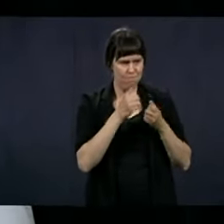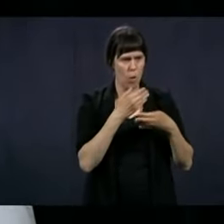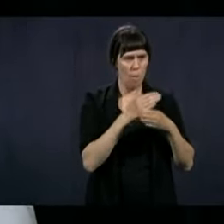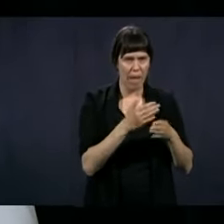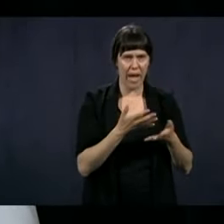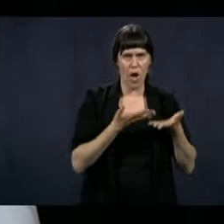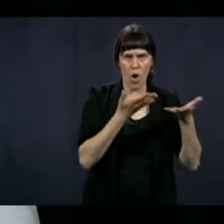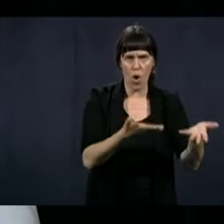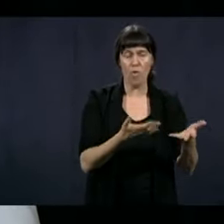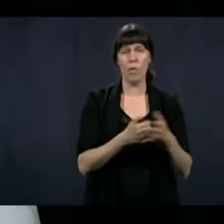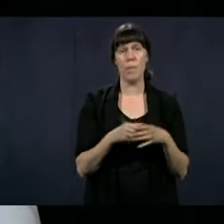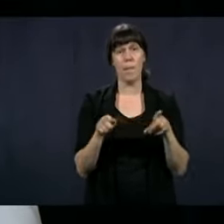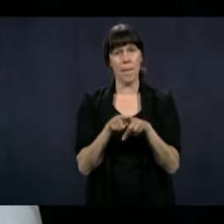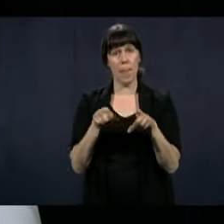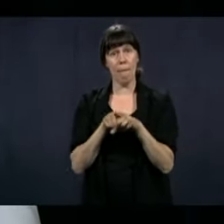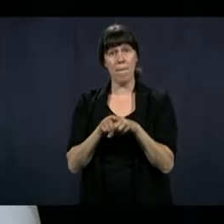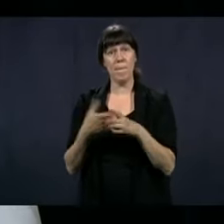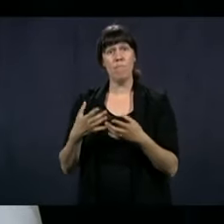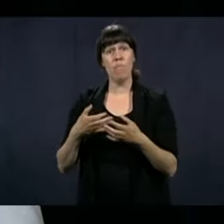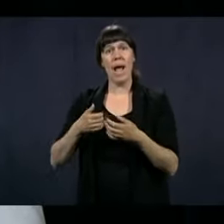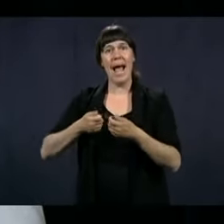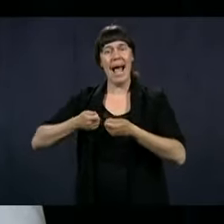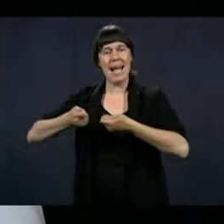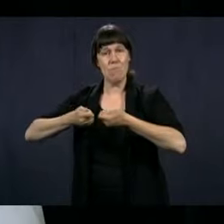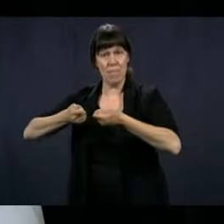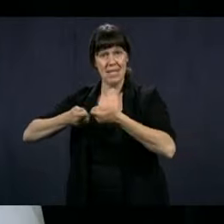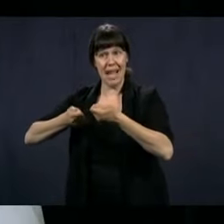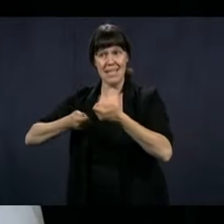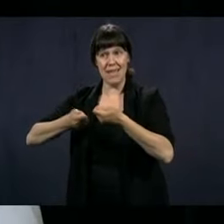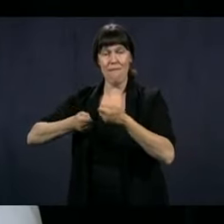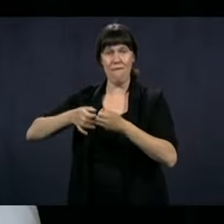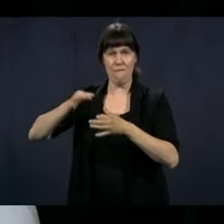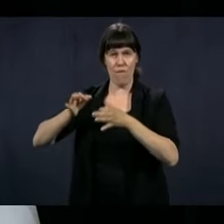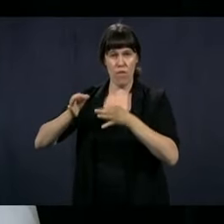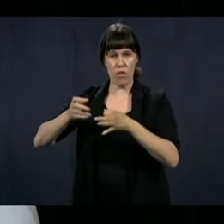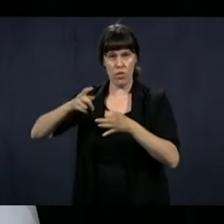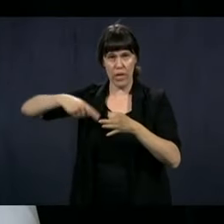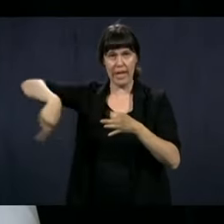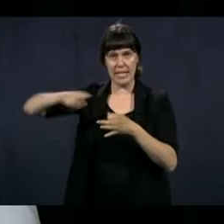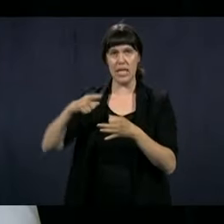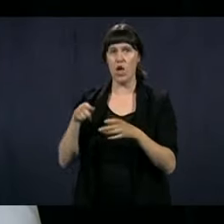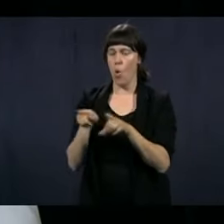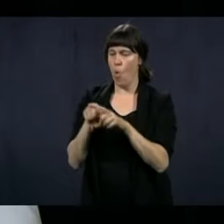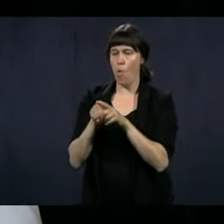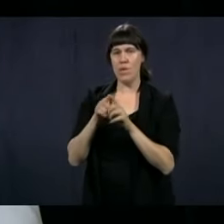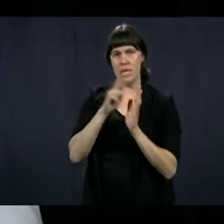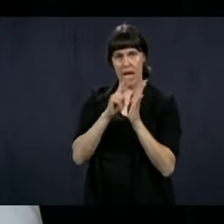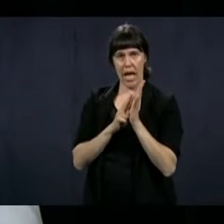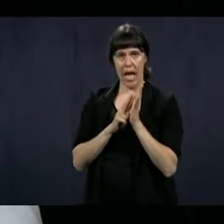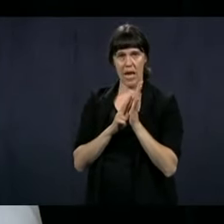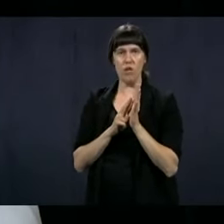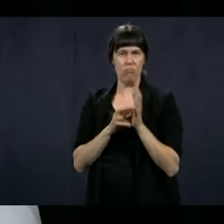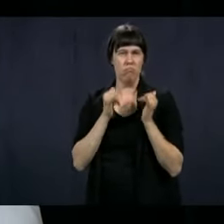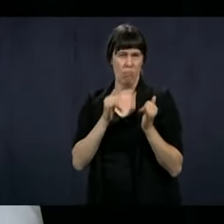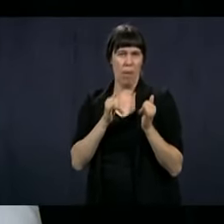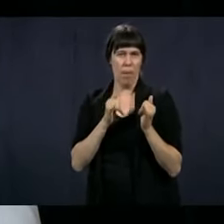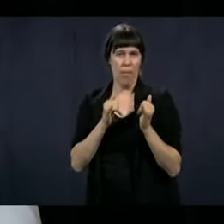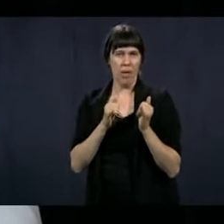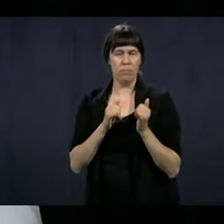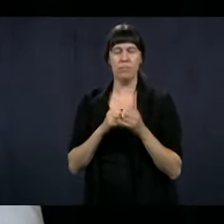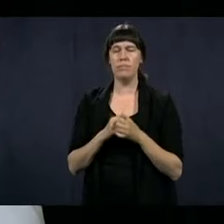the administrative tribunals have received the same guidelines to be able to resume their legal activities gradually.